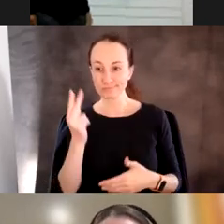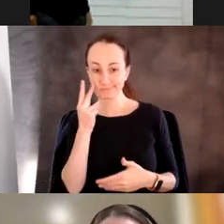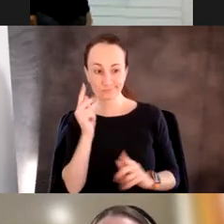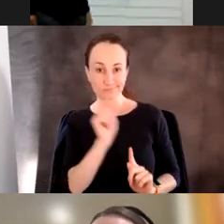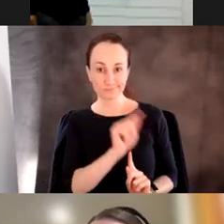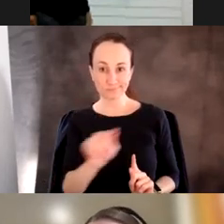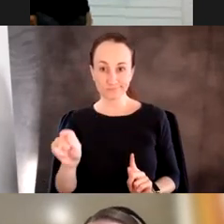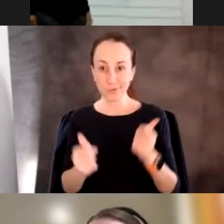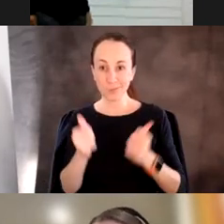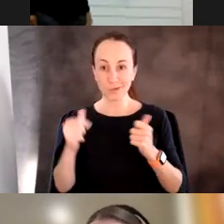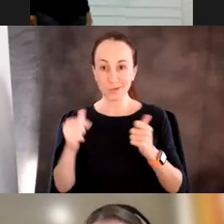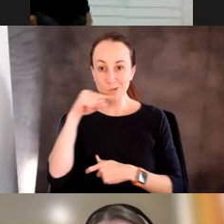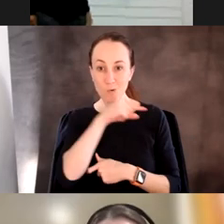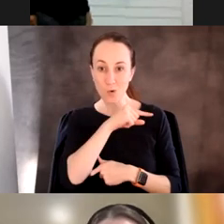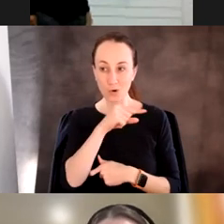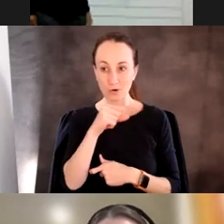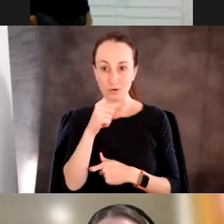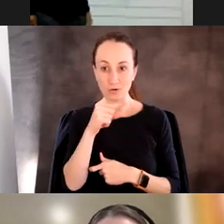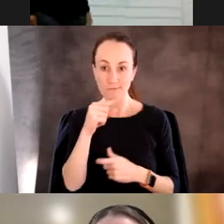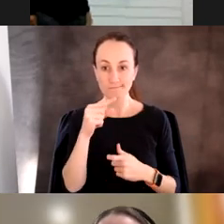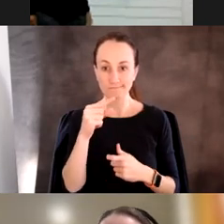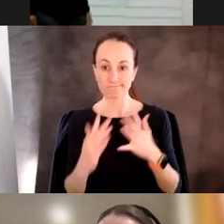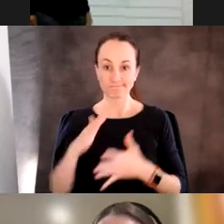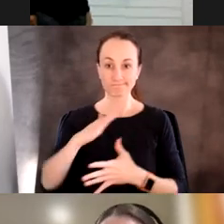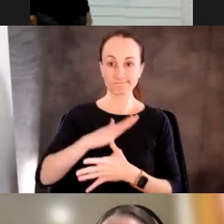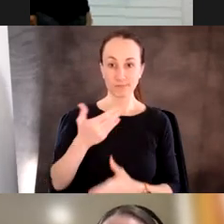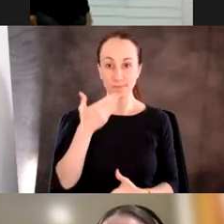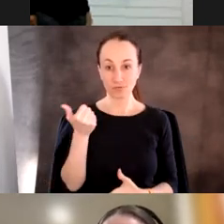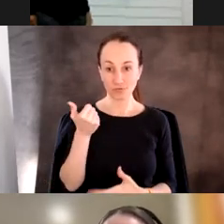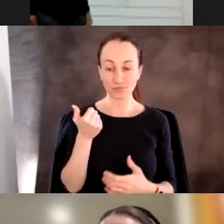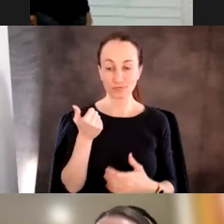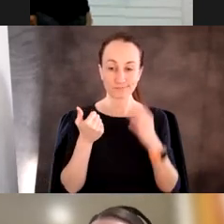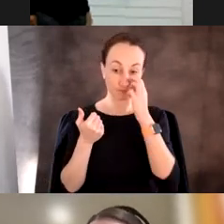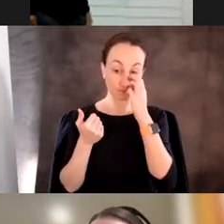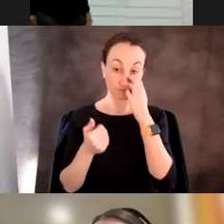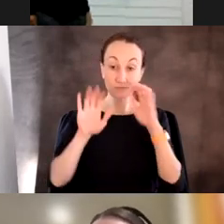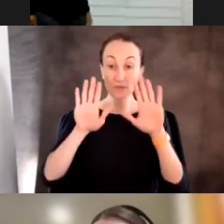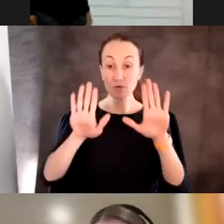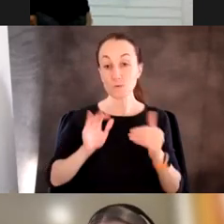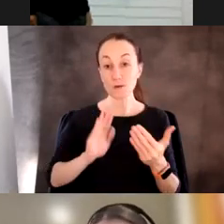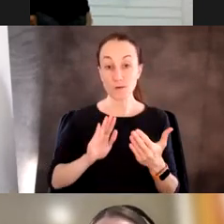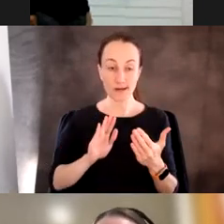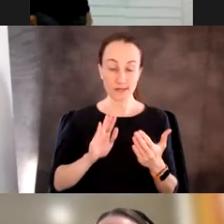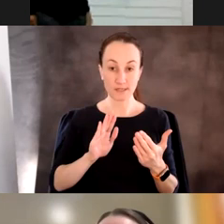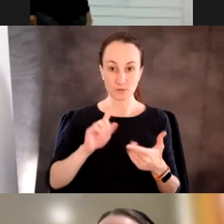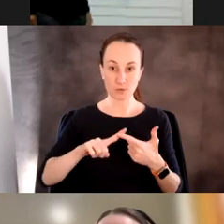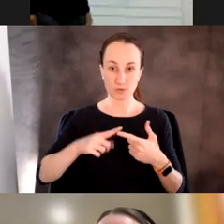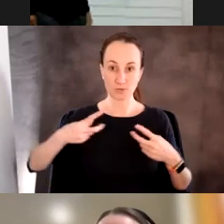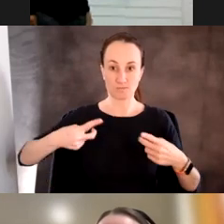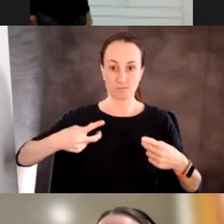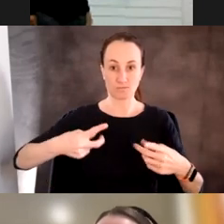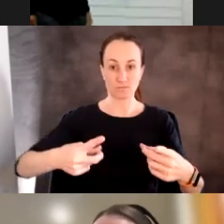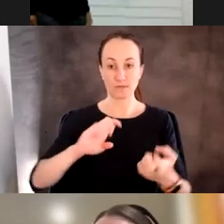you've tested are better. And a great way to make evolution go faster is